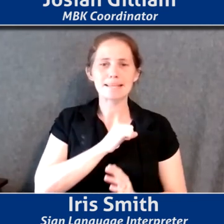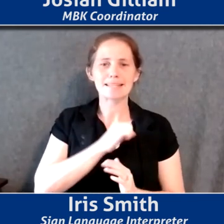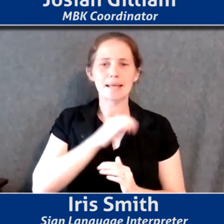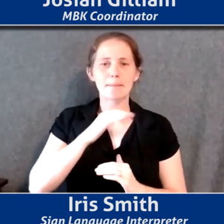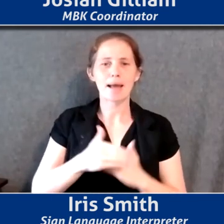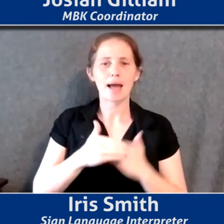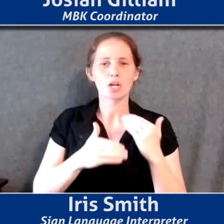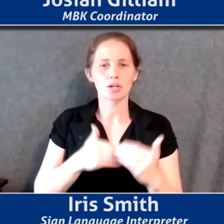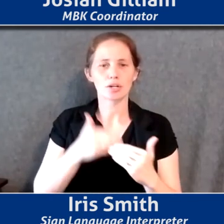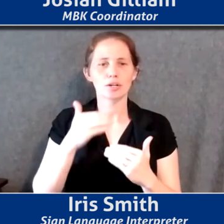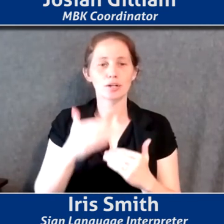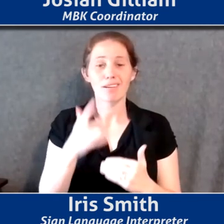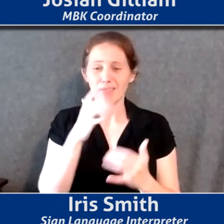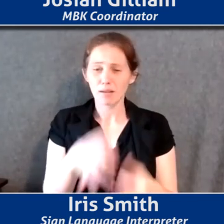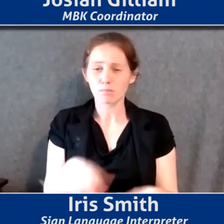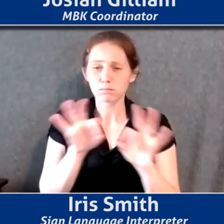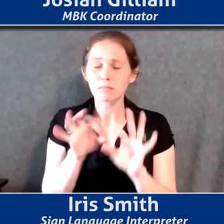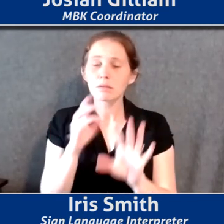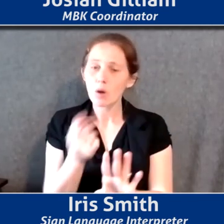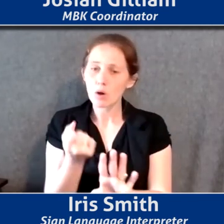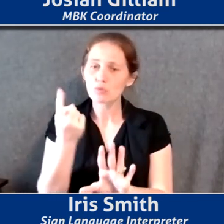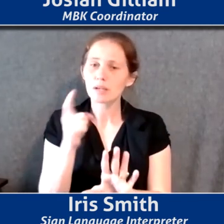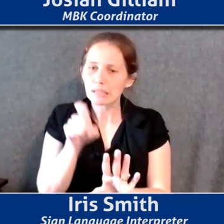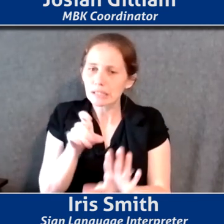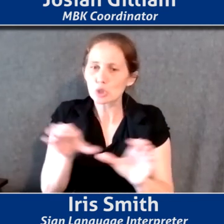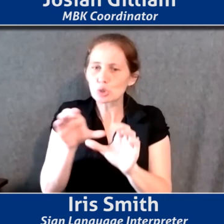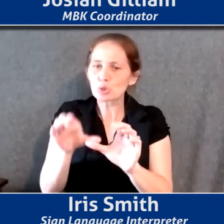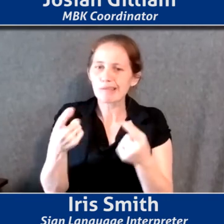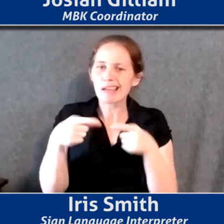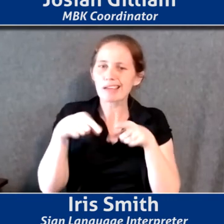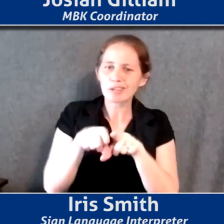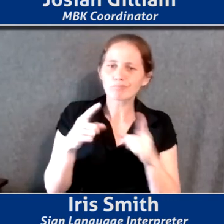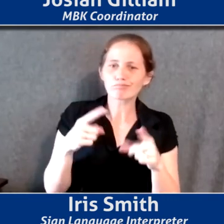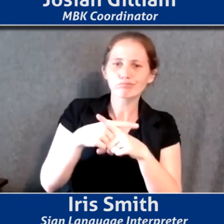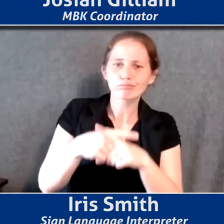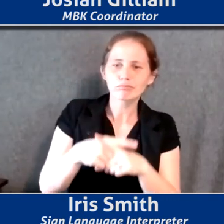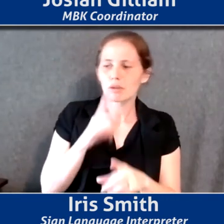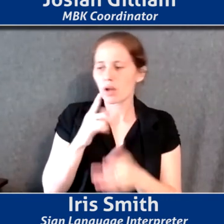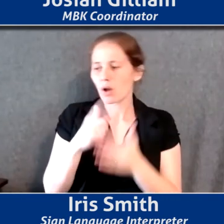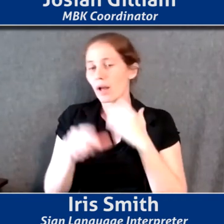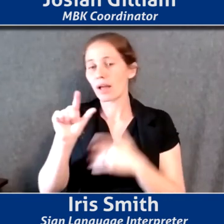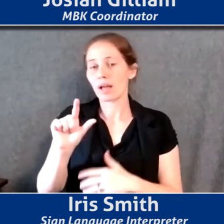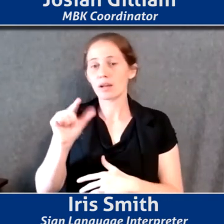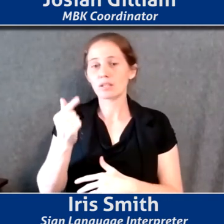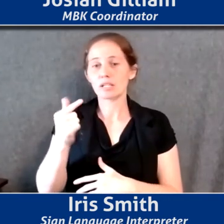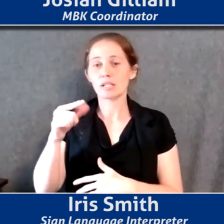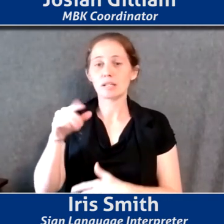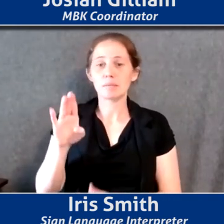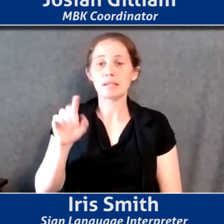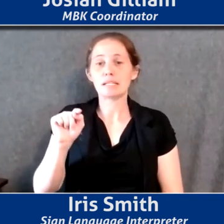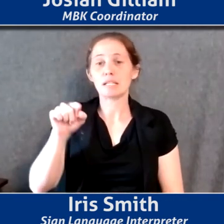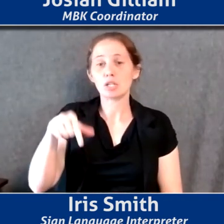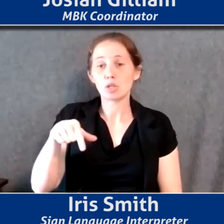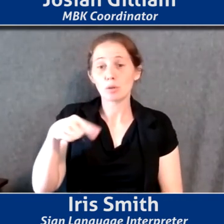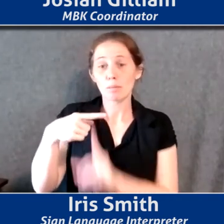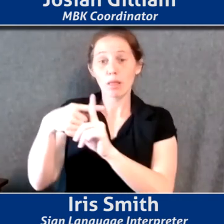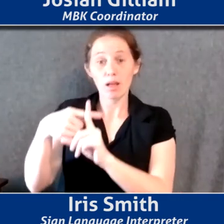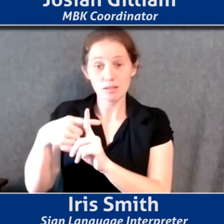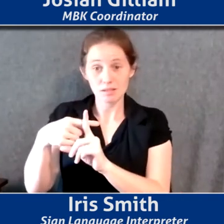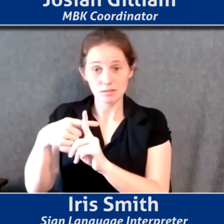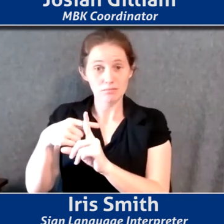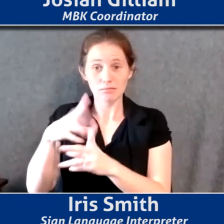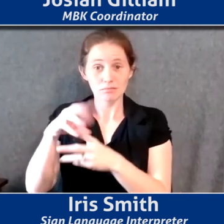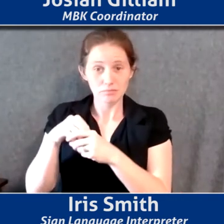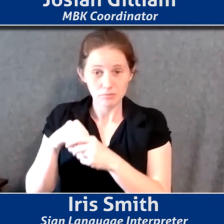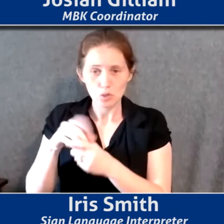crucial. Now we certainly need to do that intersectionally and say, what are the LGBTQ plus implications here? Um,